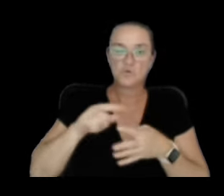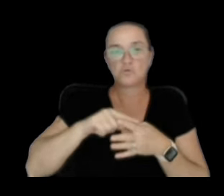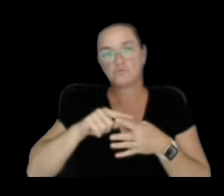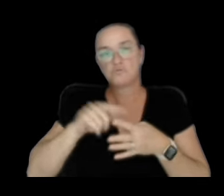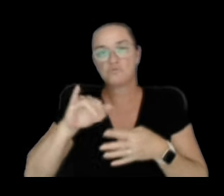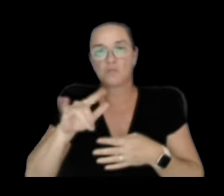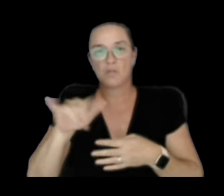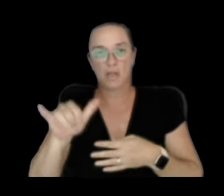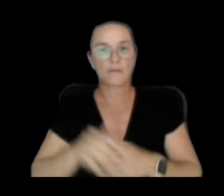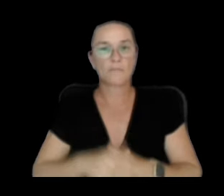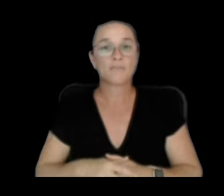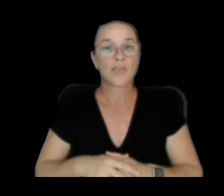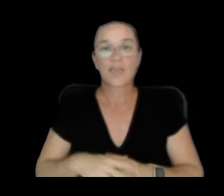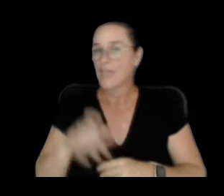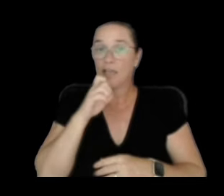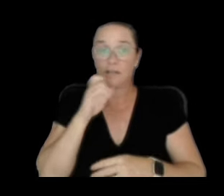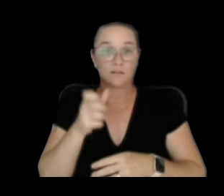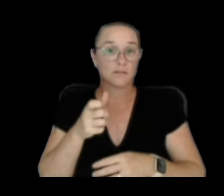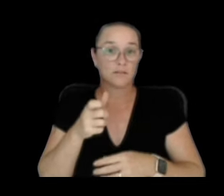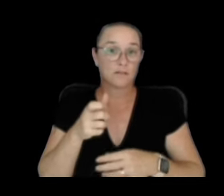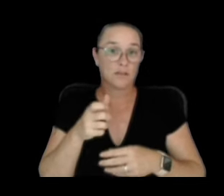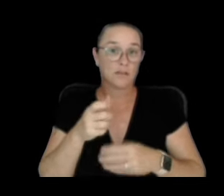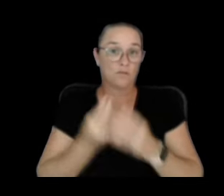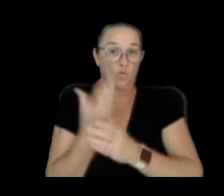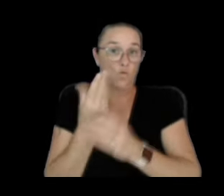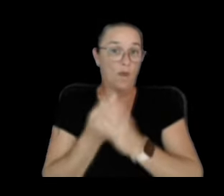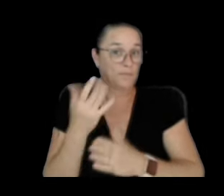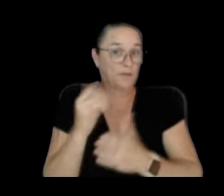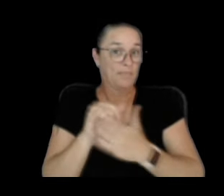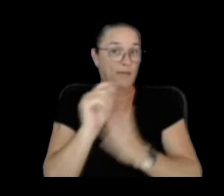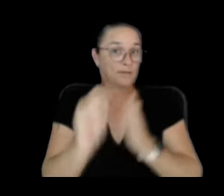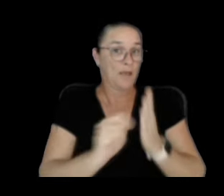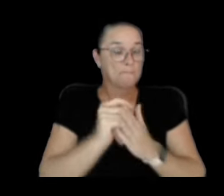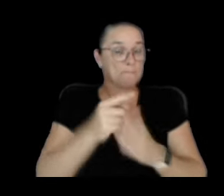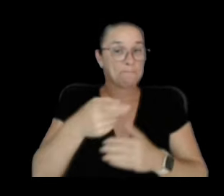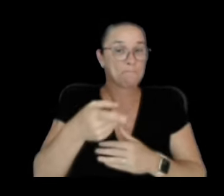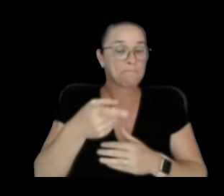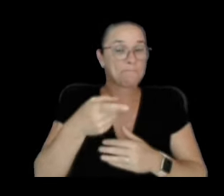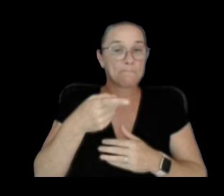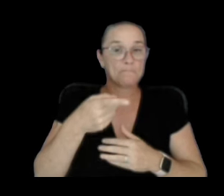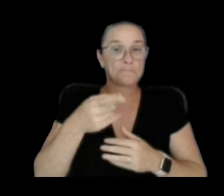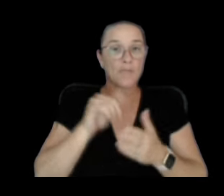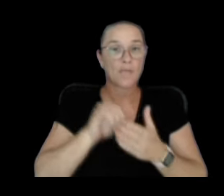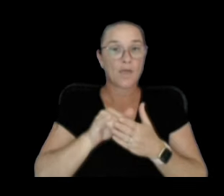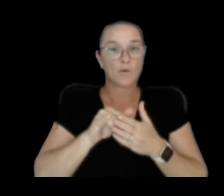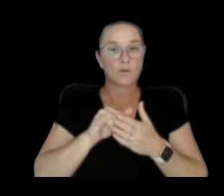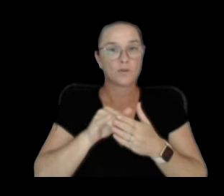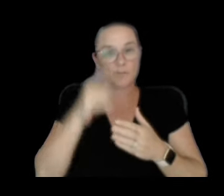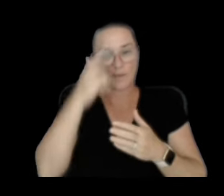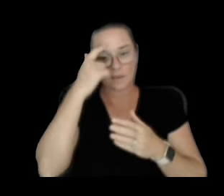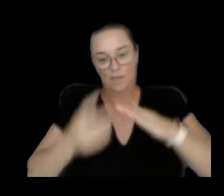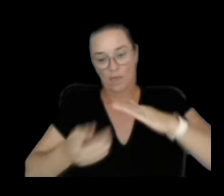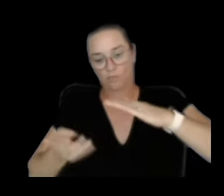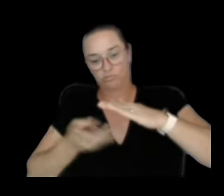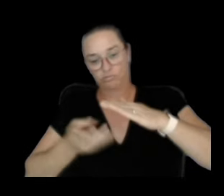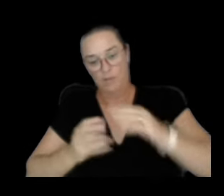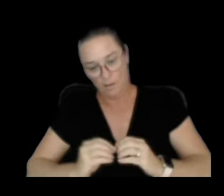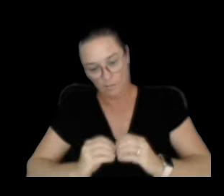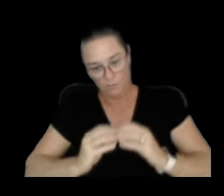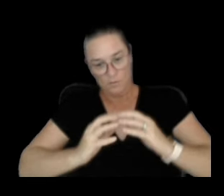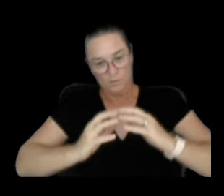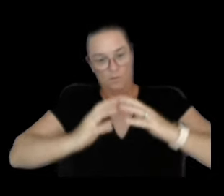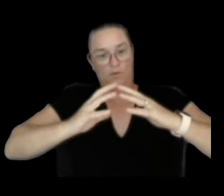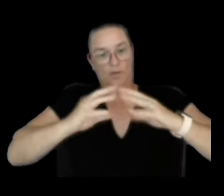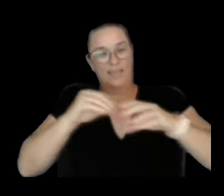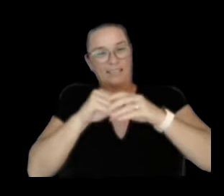That one did not cause an eruption, and that was related to inflation of the summit reservoir, whereas now we're actually